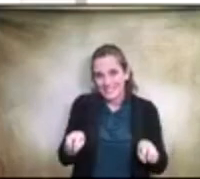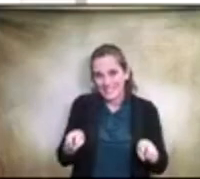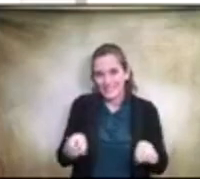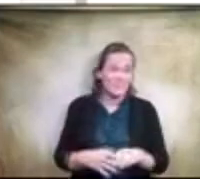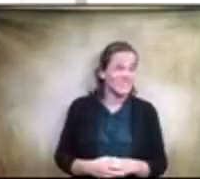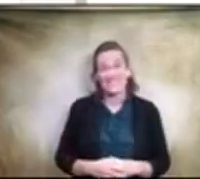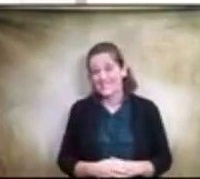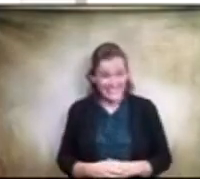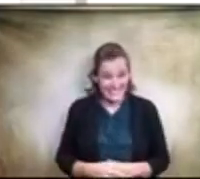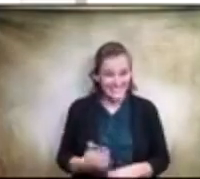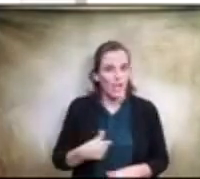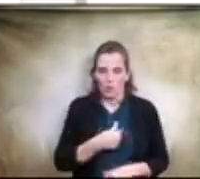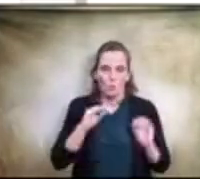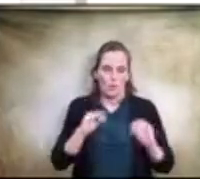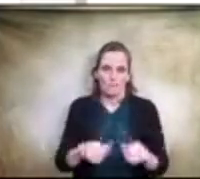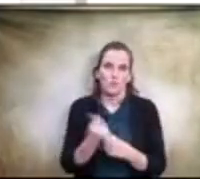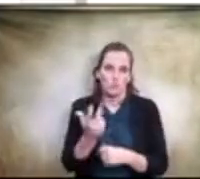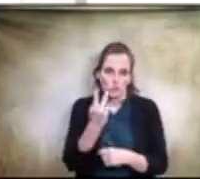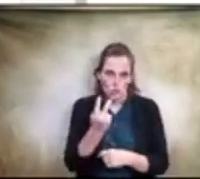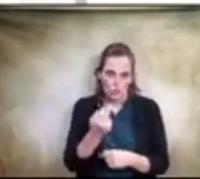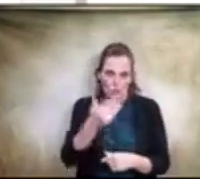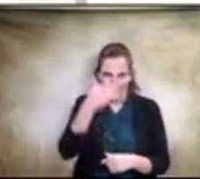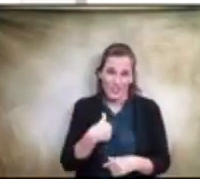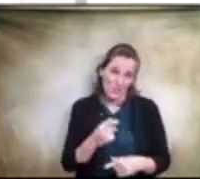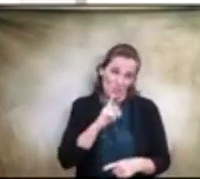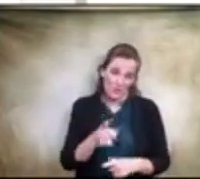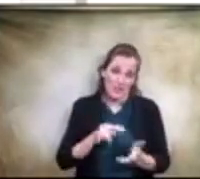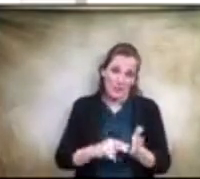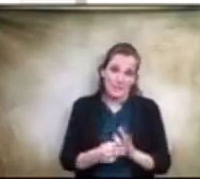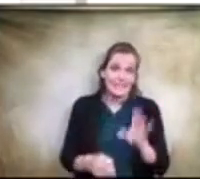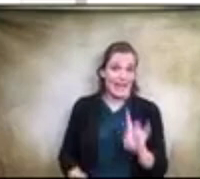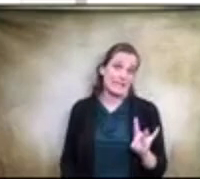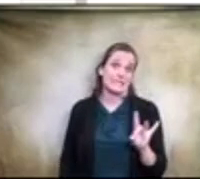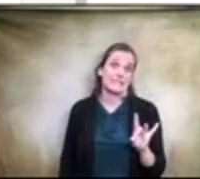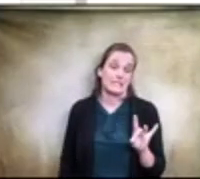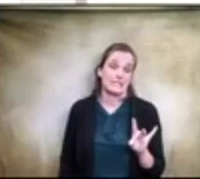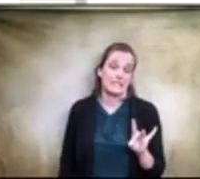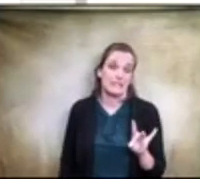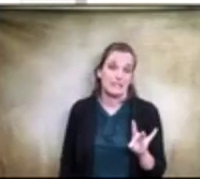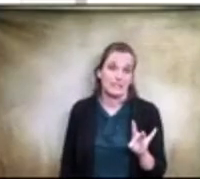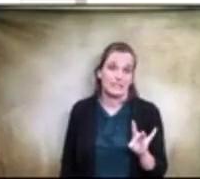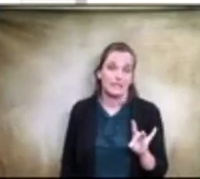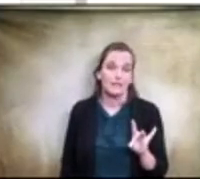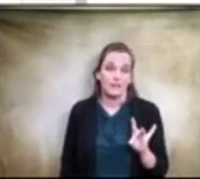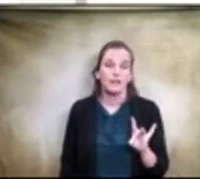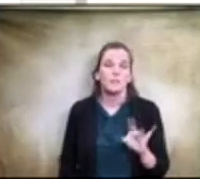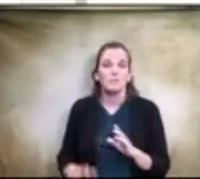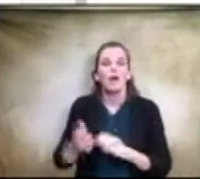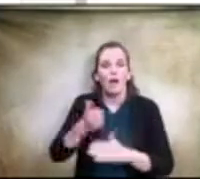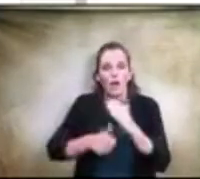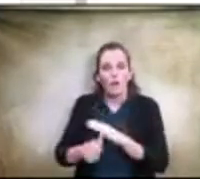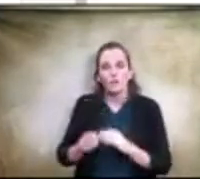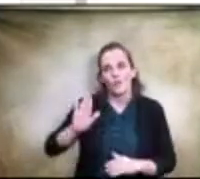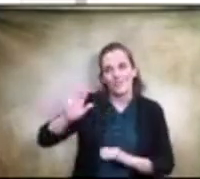only put two in the front seat so it technically will carry eight but under there what theirs is but